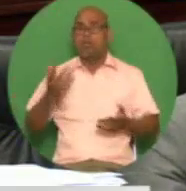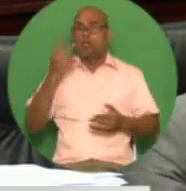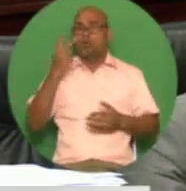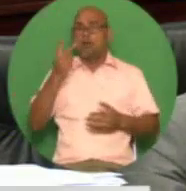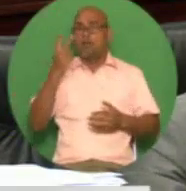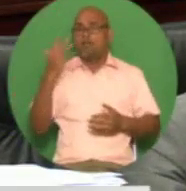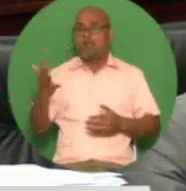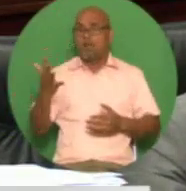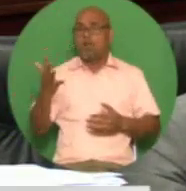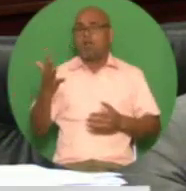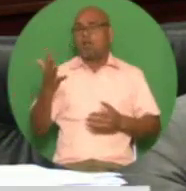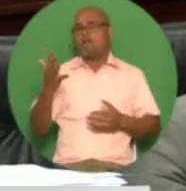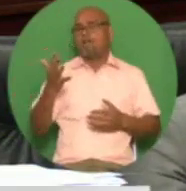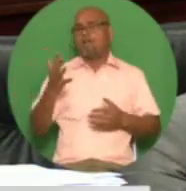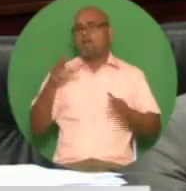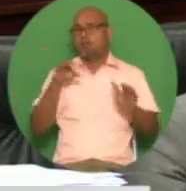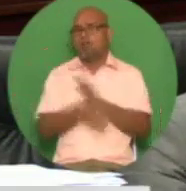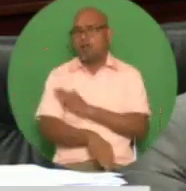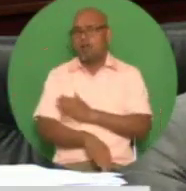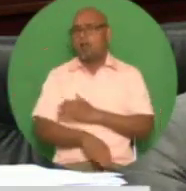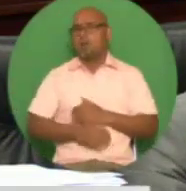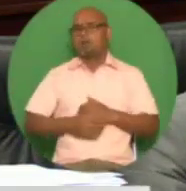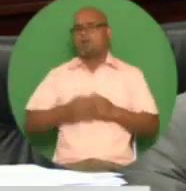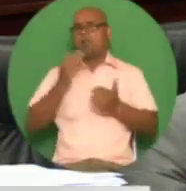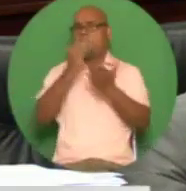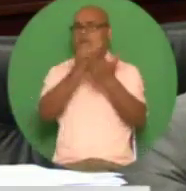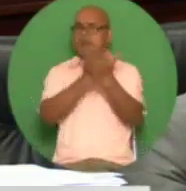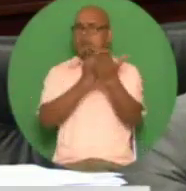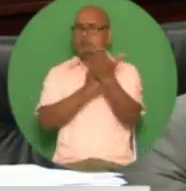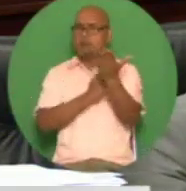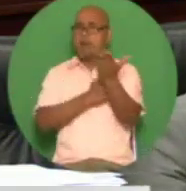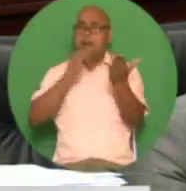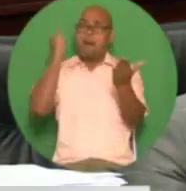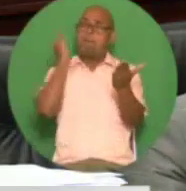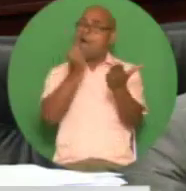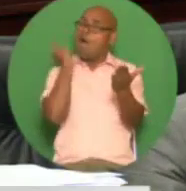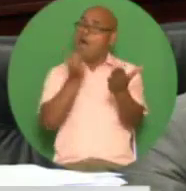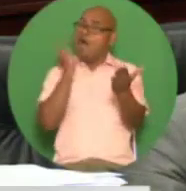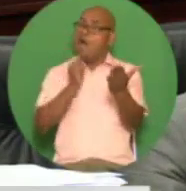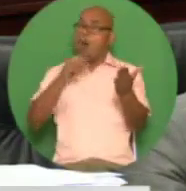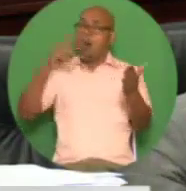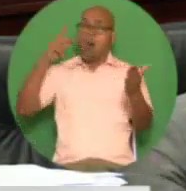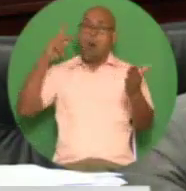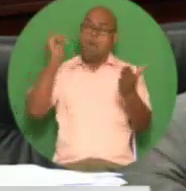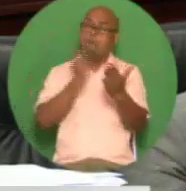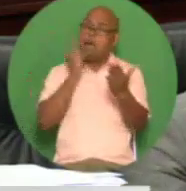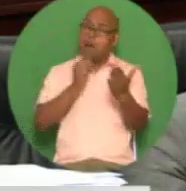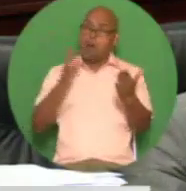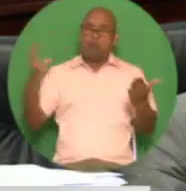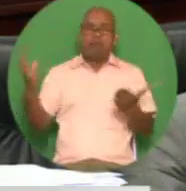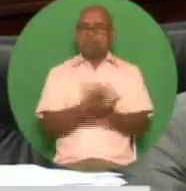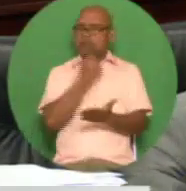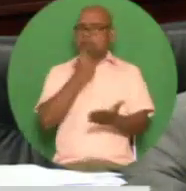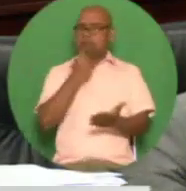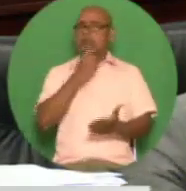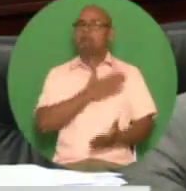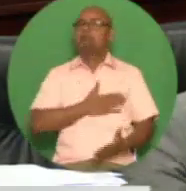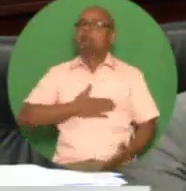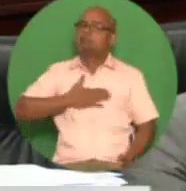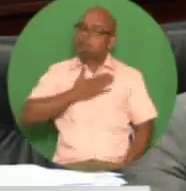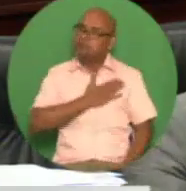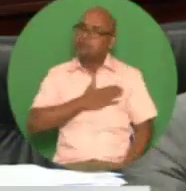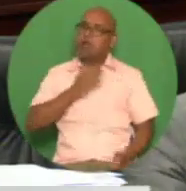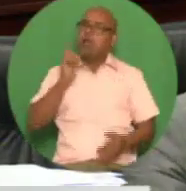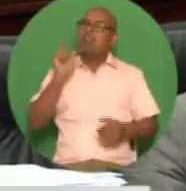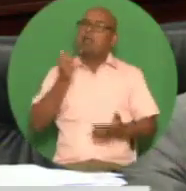criminals as identified by the trinidad and tobago police service which would lead to the successful conviction